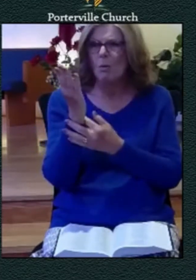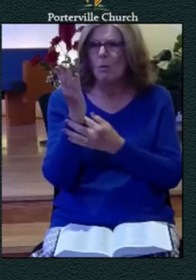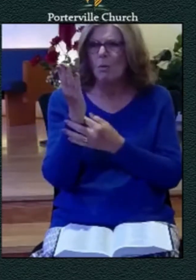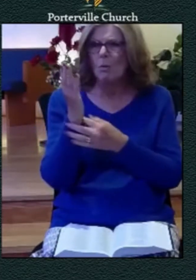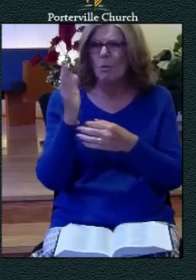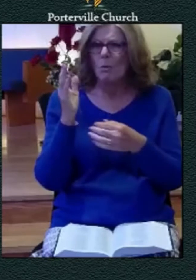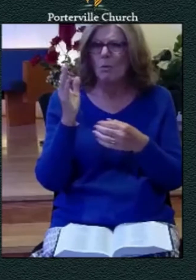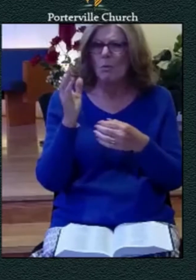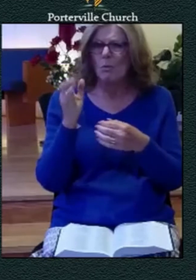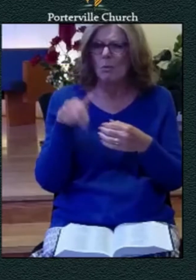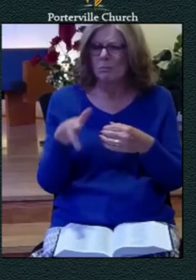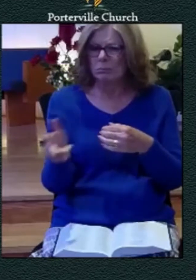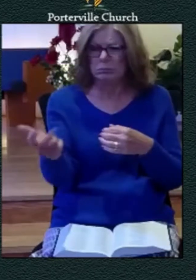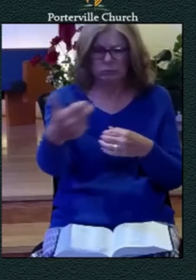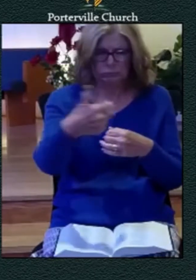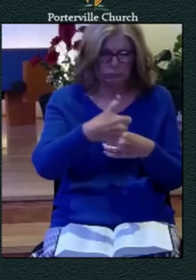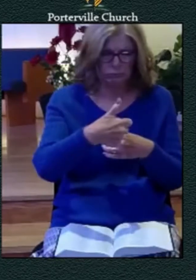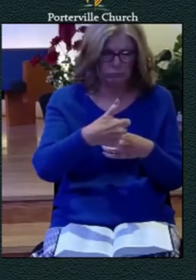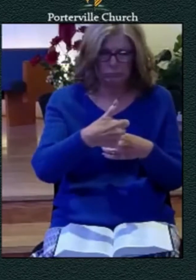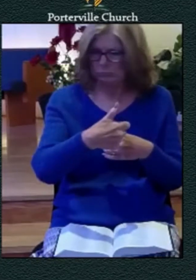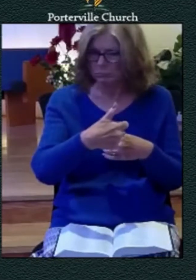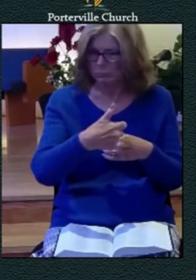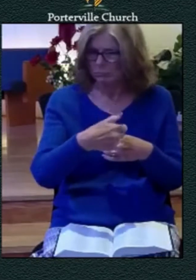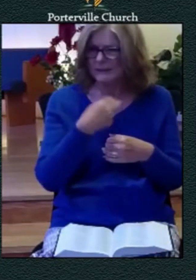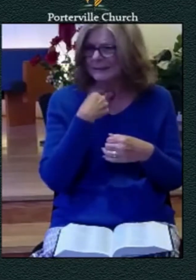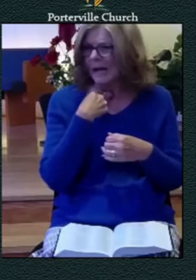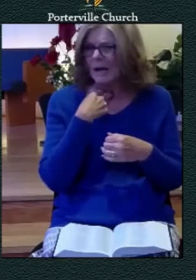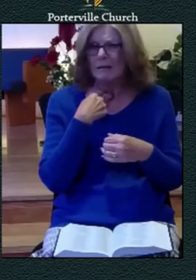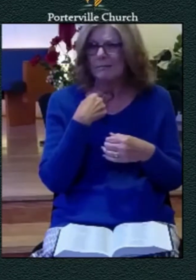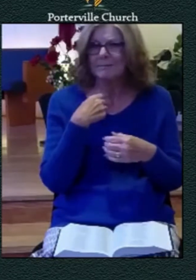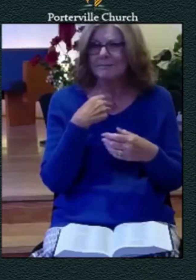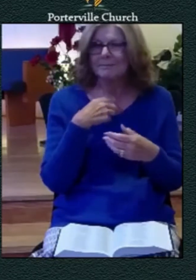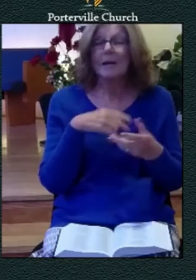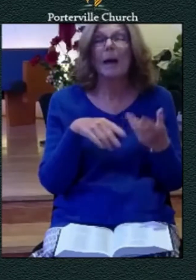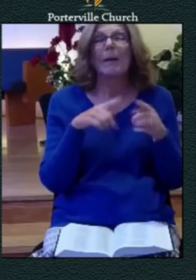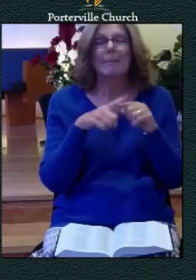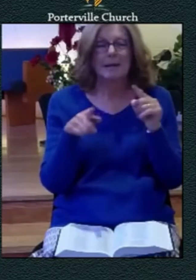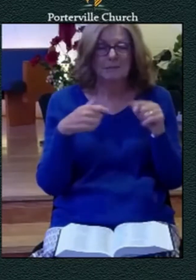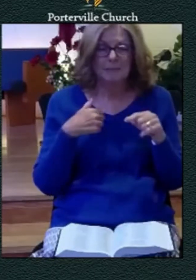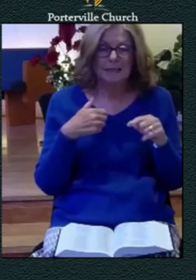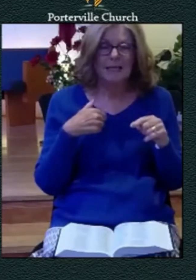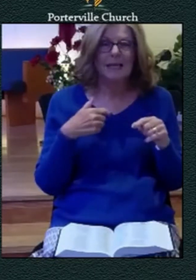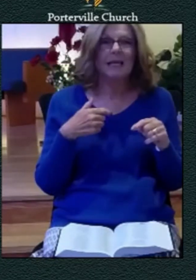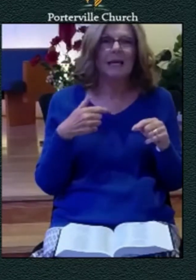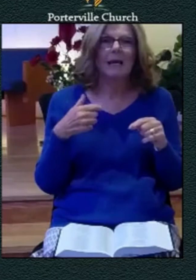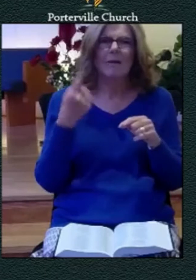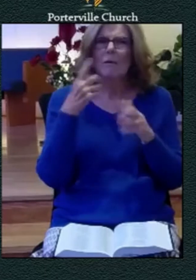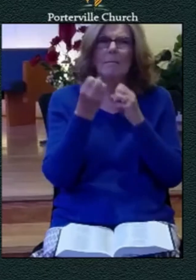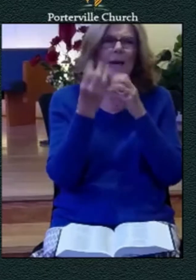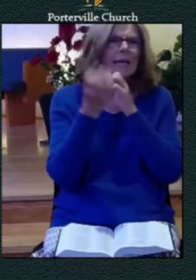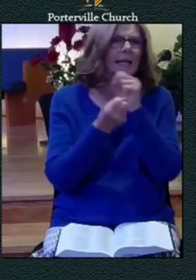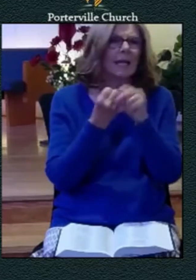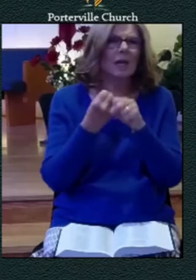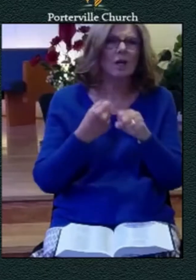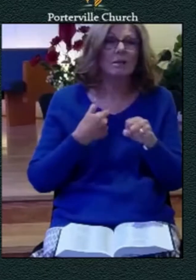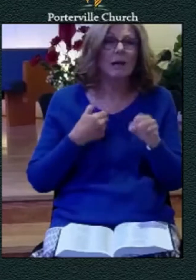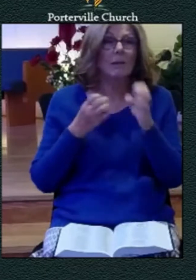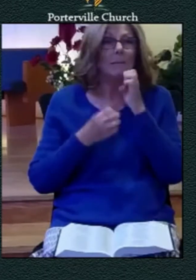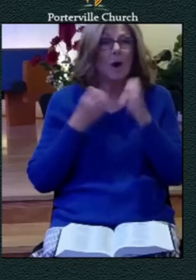the way you came you kind of get stuck in there and so over the years i had this emotional cul-de-sac where if